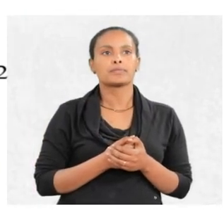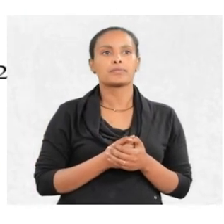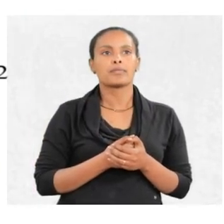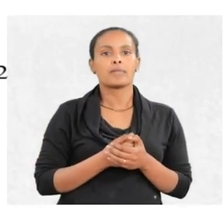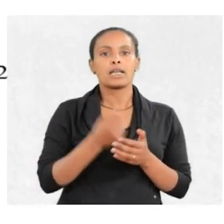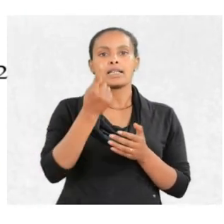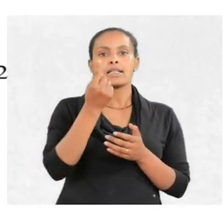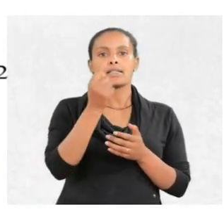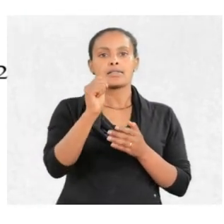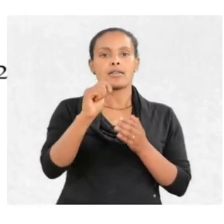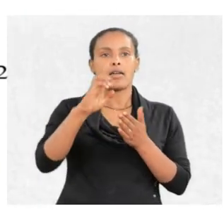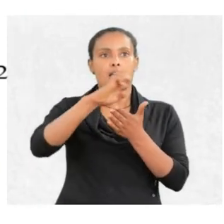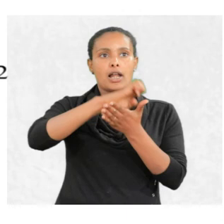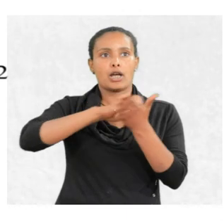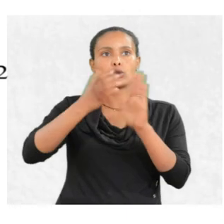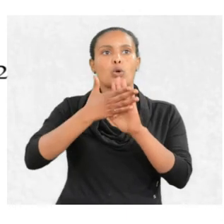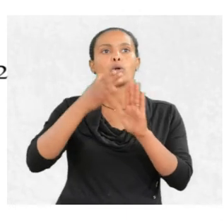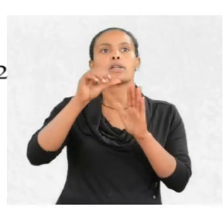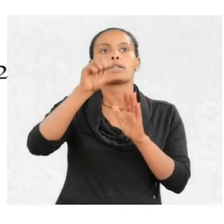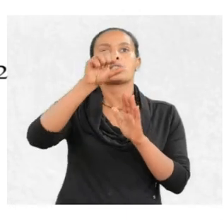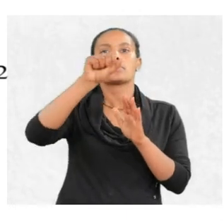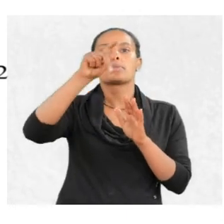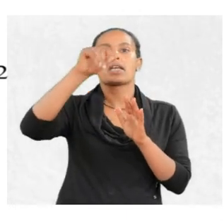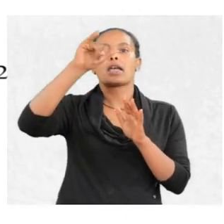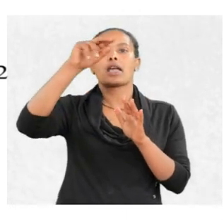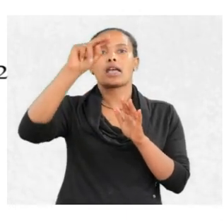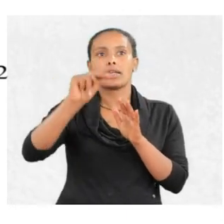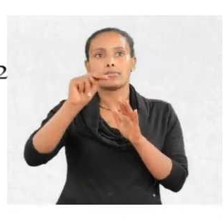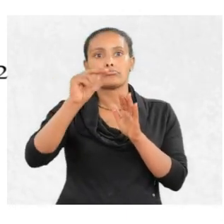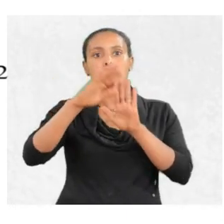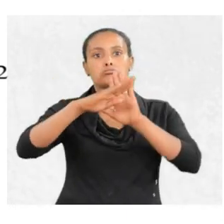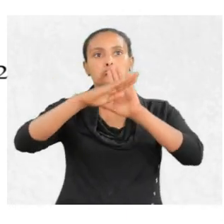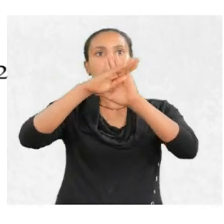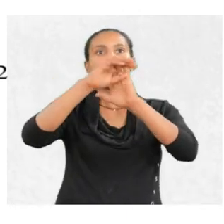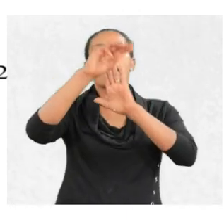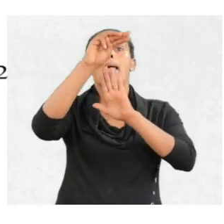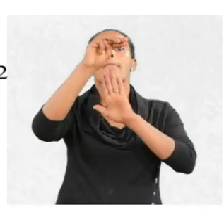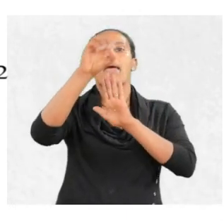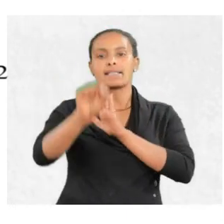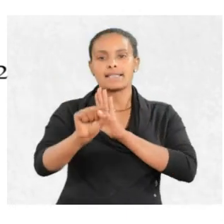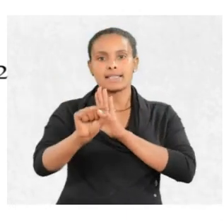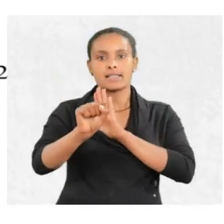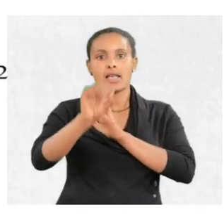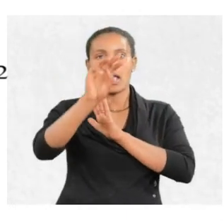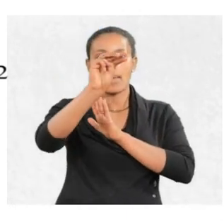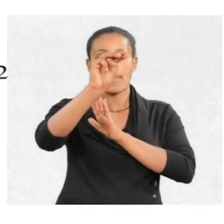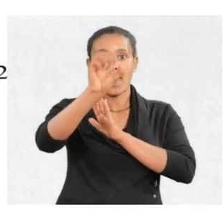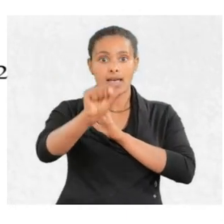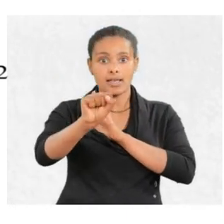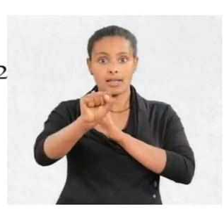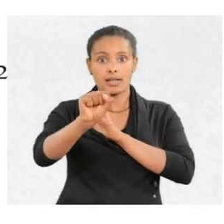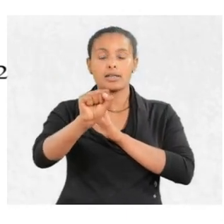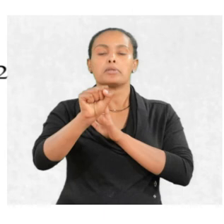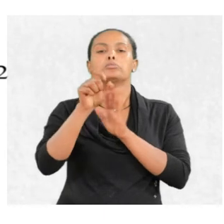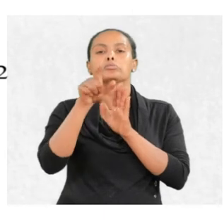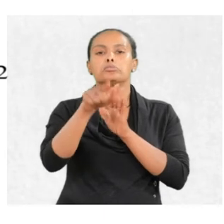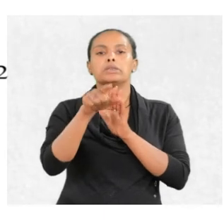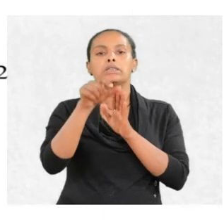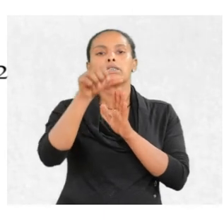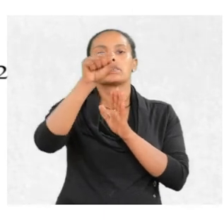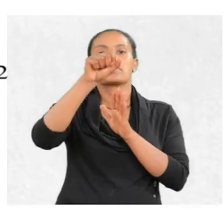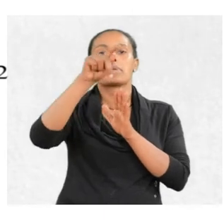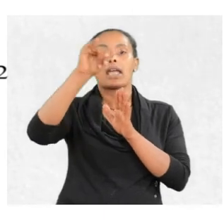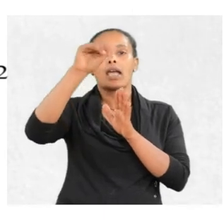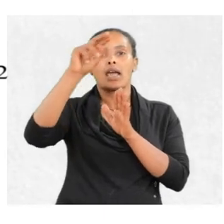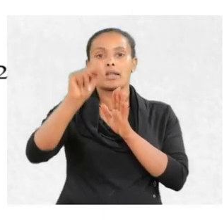The electron spin quantum number denoted by the symbol ms. The spin quantum number